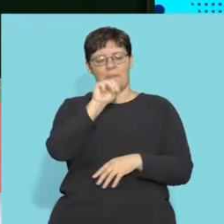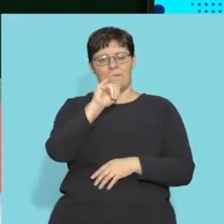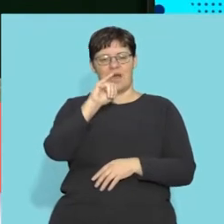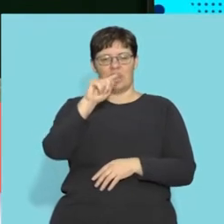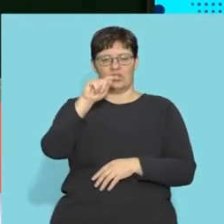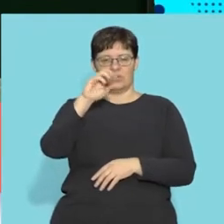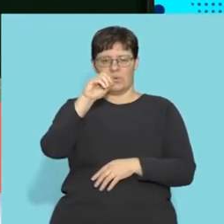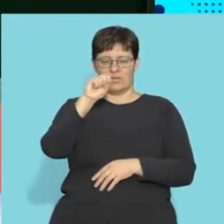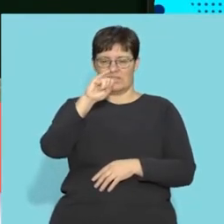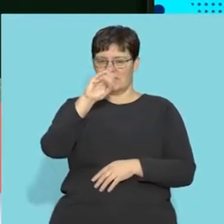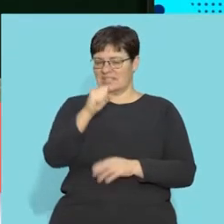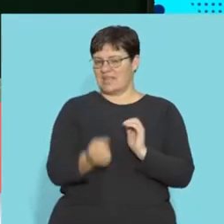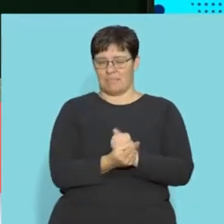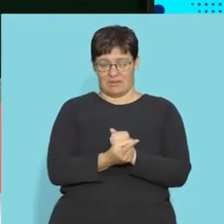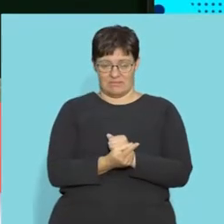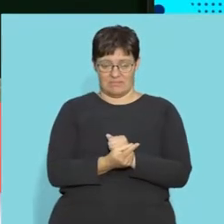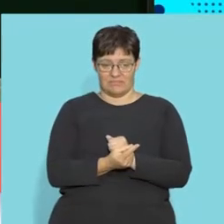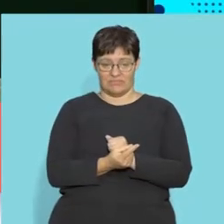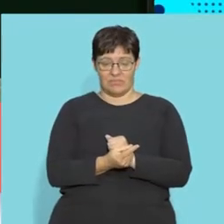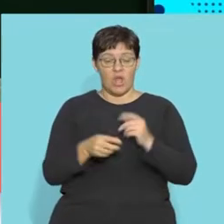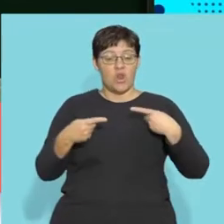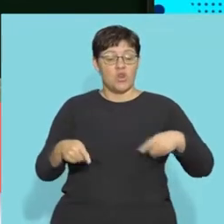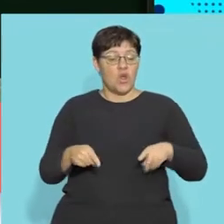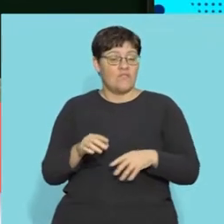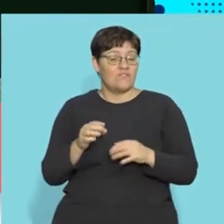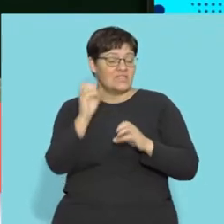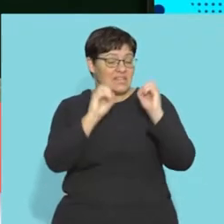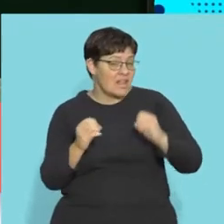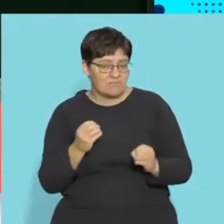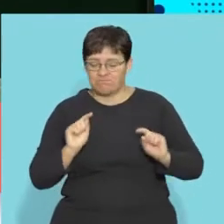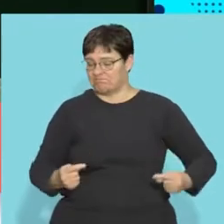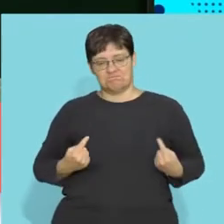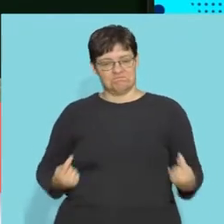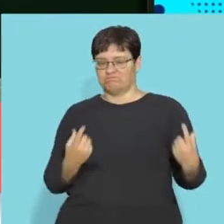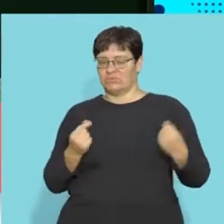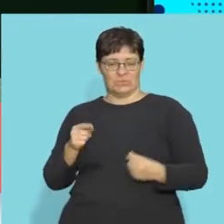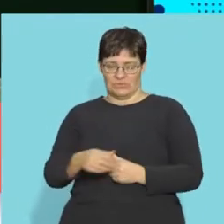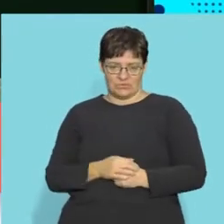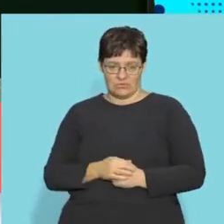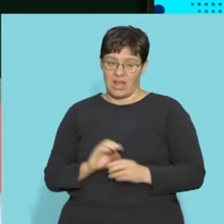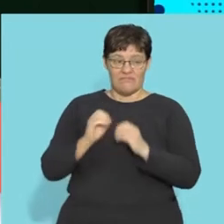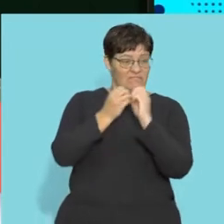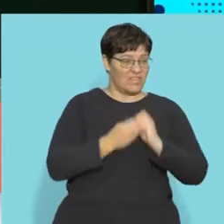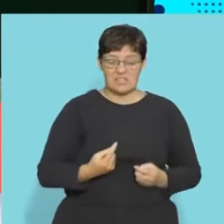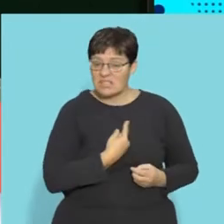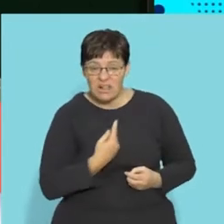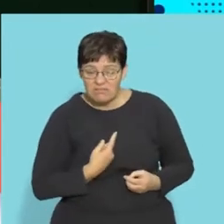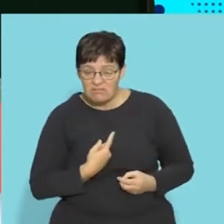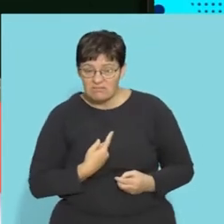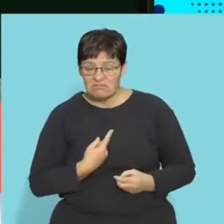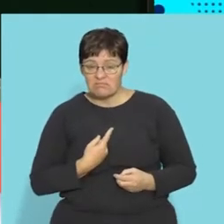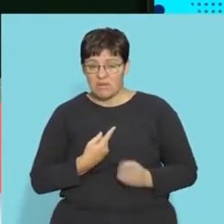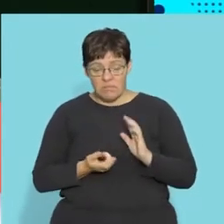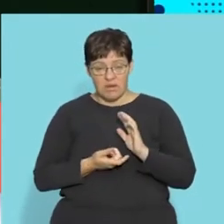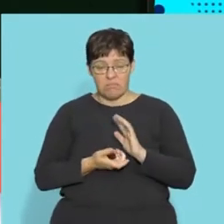the mitosis taking place. Right. Now, nerve cells cannot do that. They cannot repair themselves